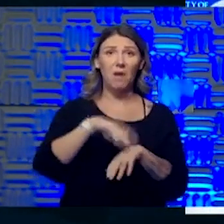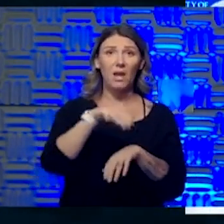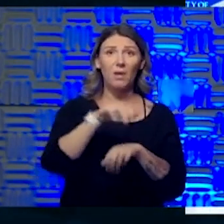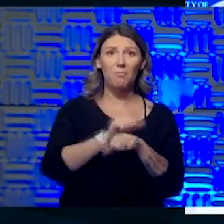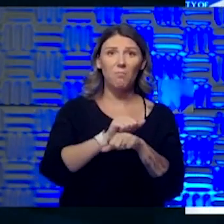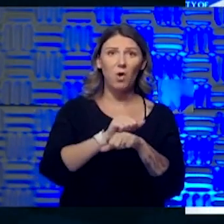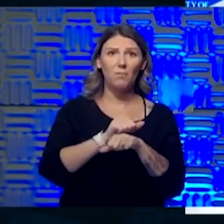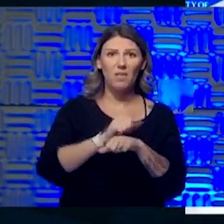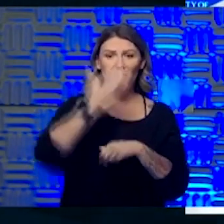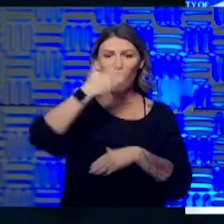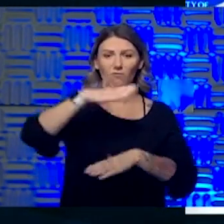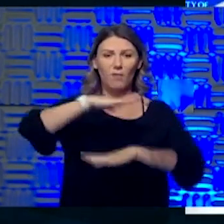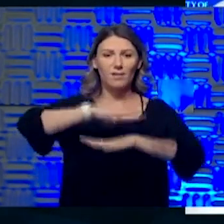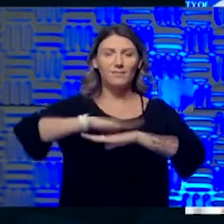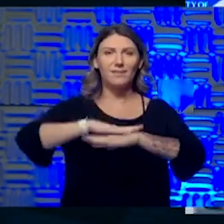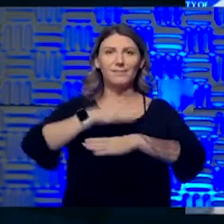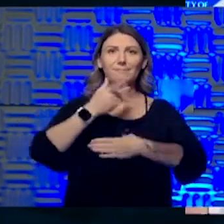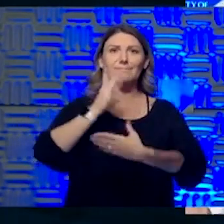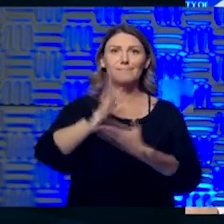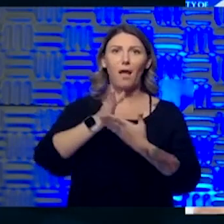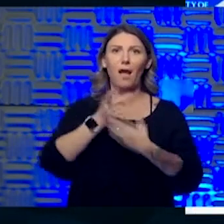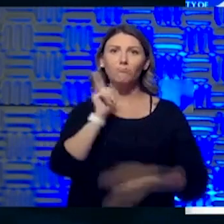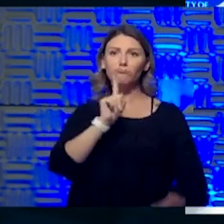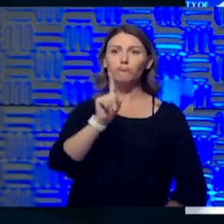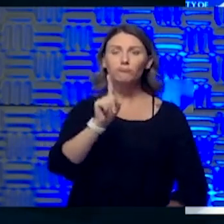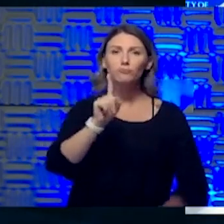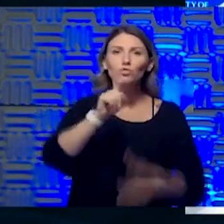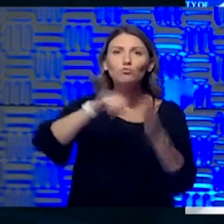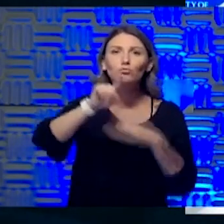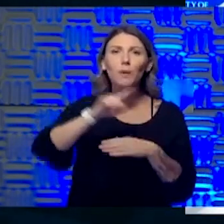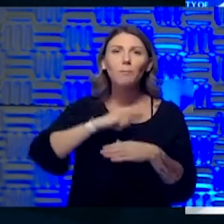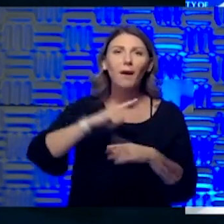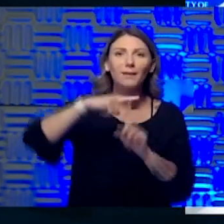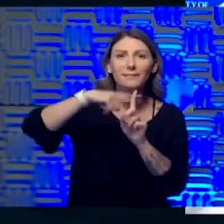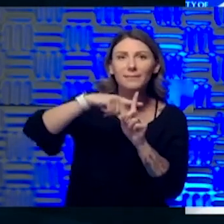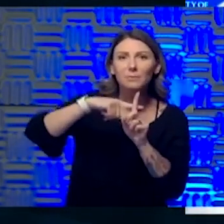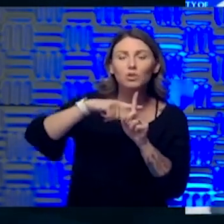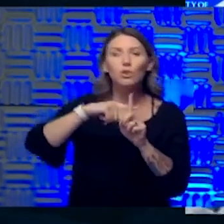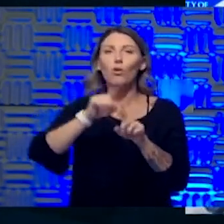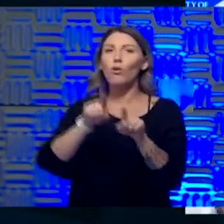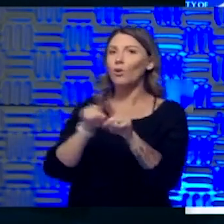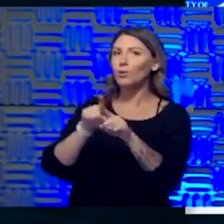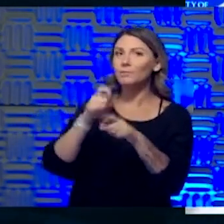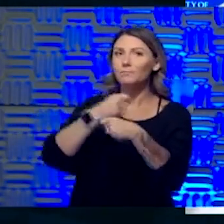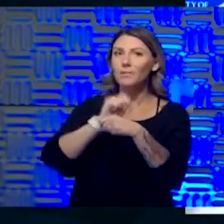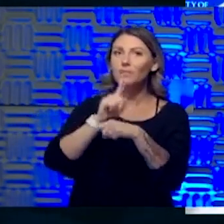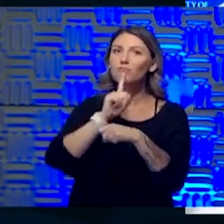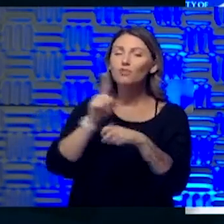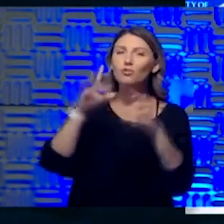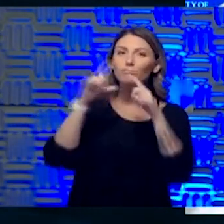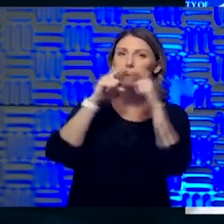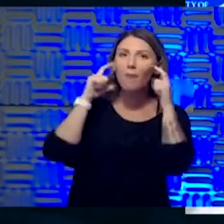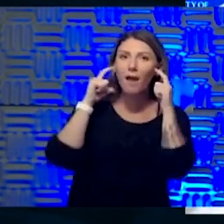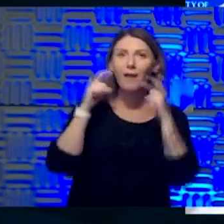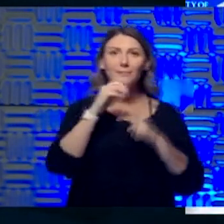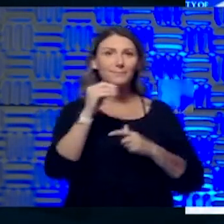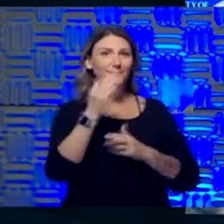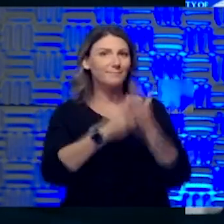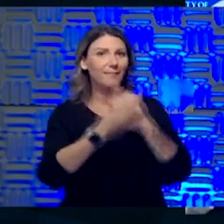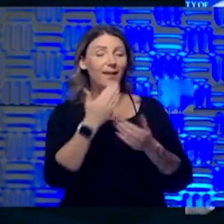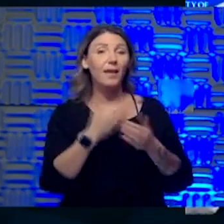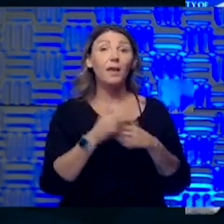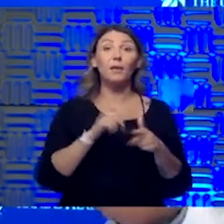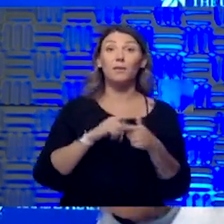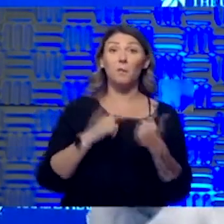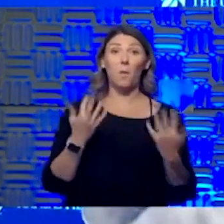got stopped at the front desk. They checked my temperature, made sure I had a mask on and, and made sure I did my hands. And, and, and then I kind of